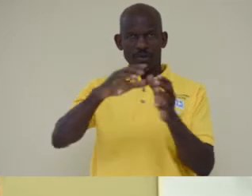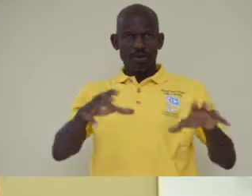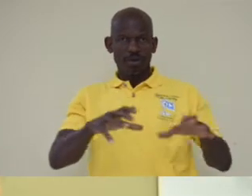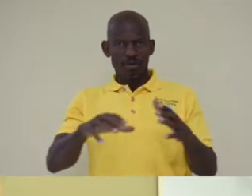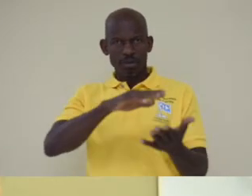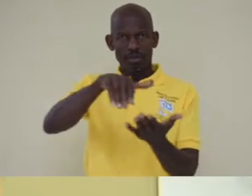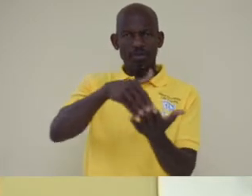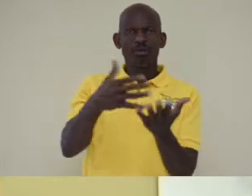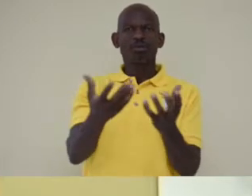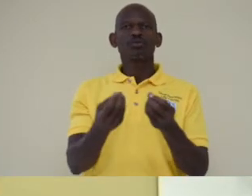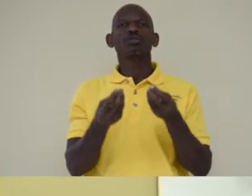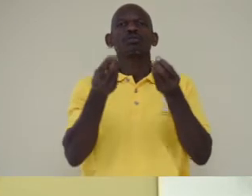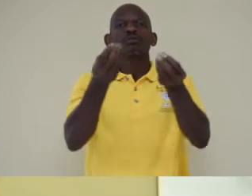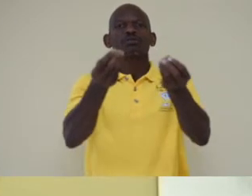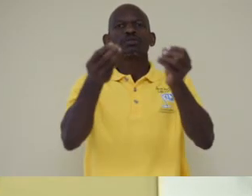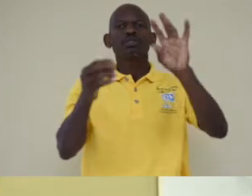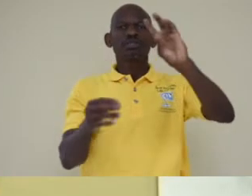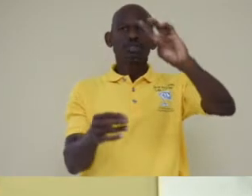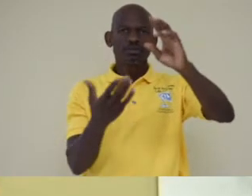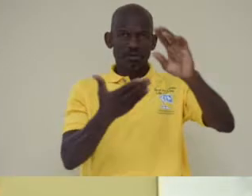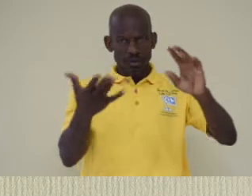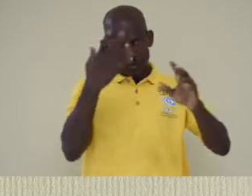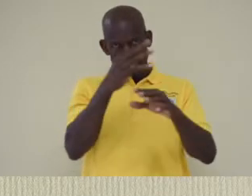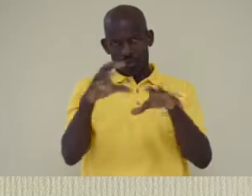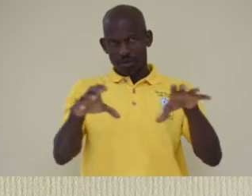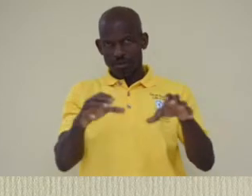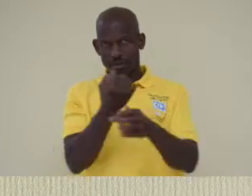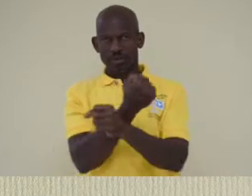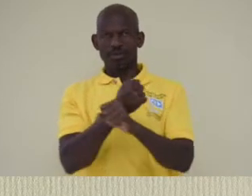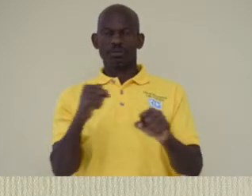would like to share 7 steps for earthquake seed.